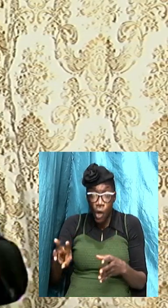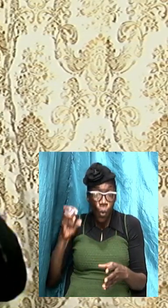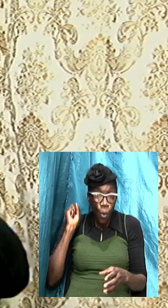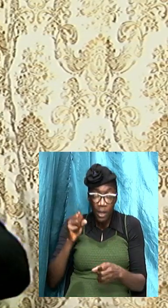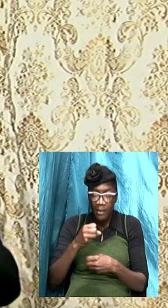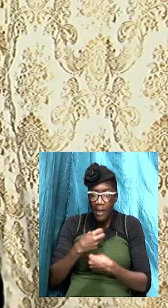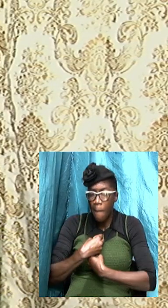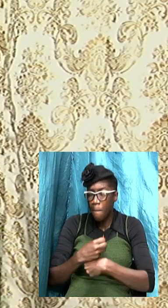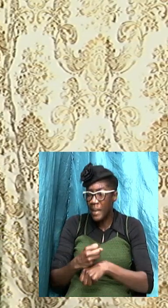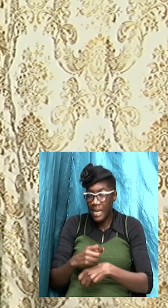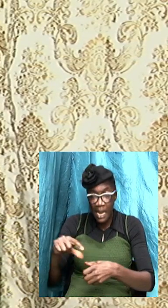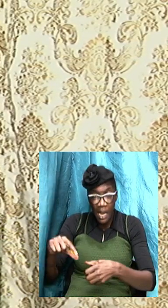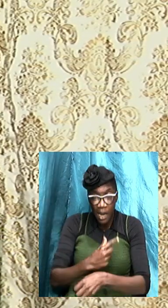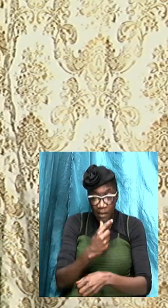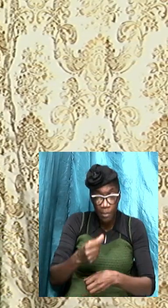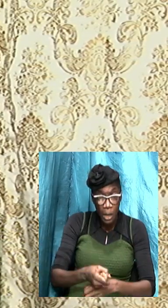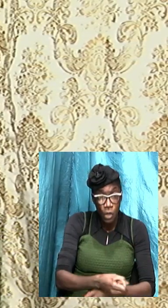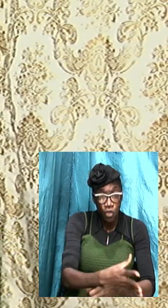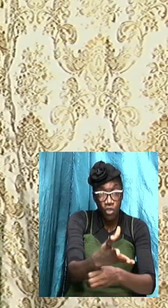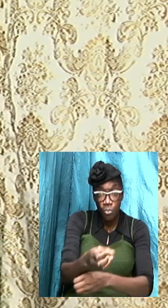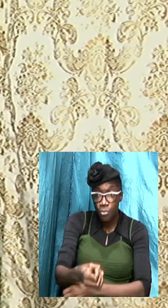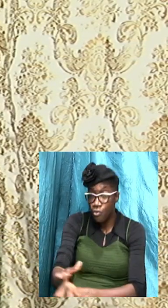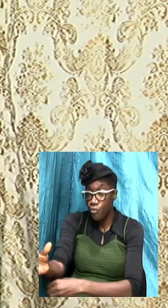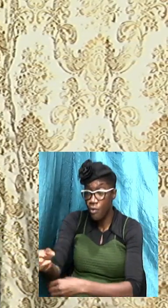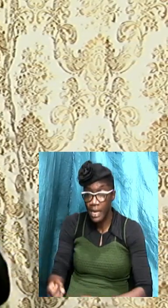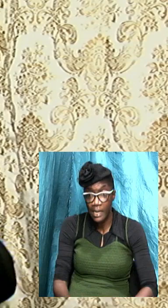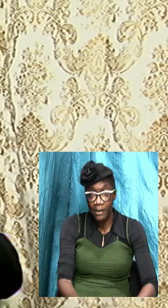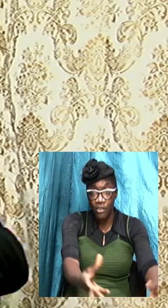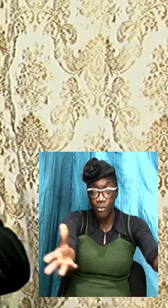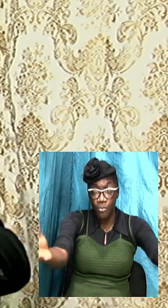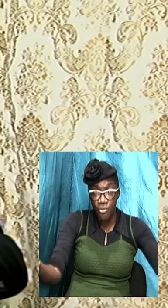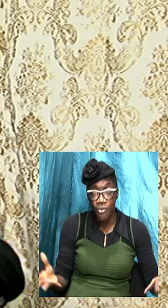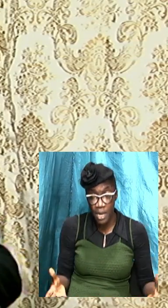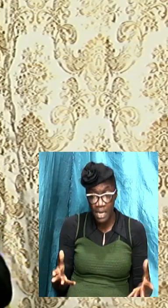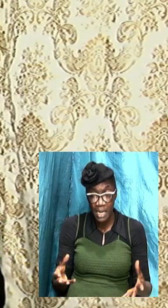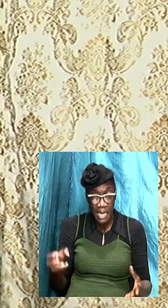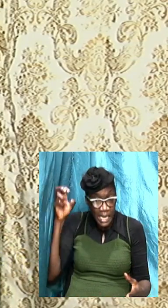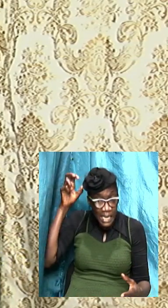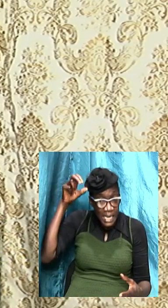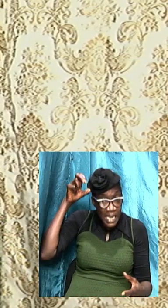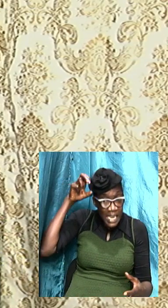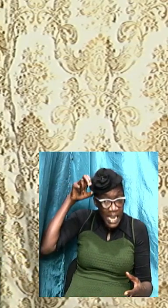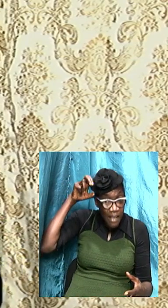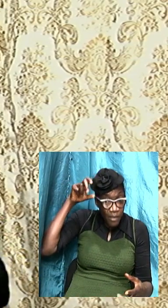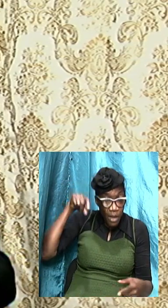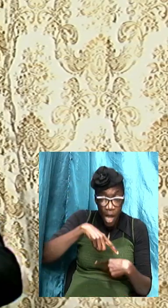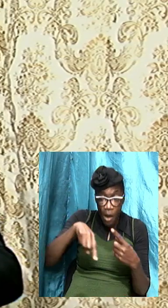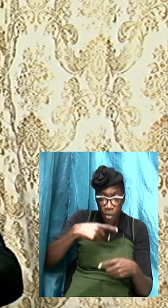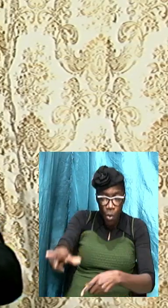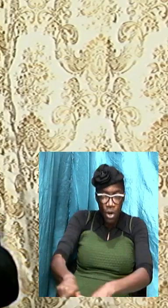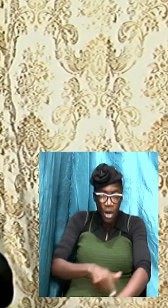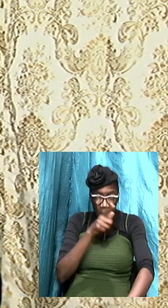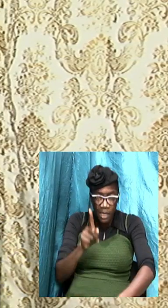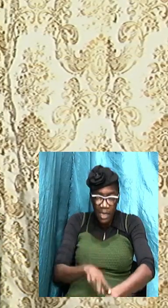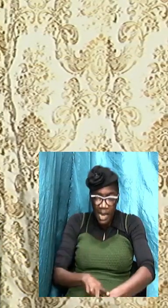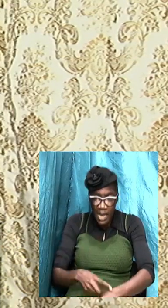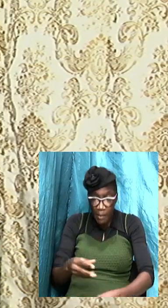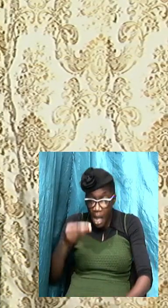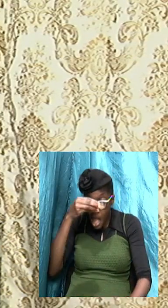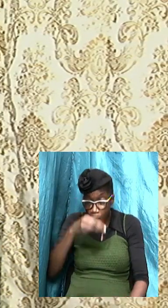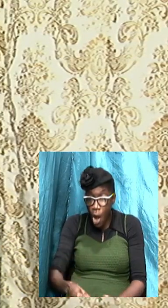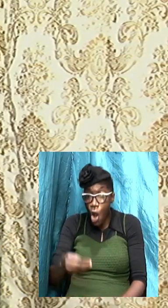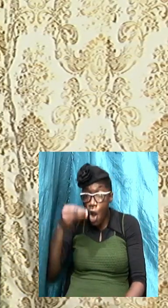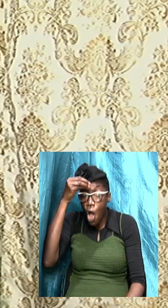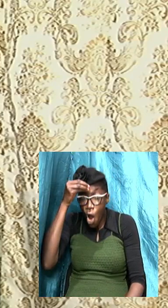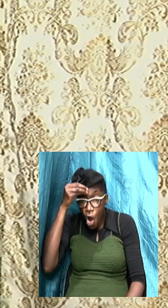the adversary has been around from ages and he learned from that so one of the things that he is doing